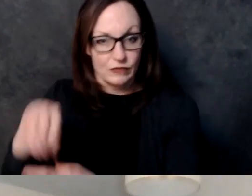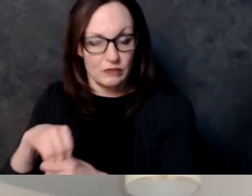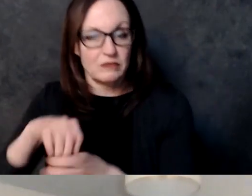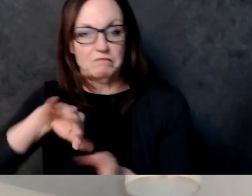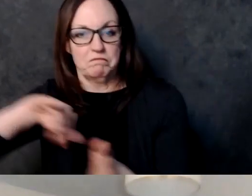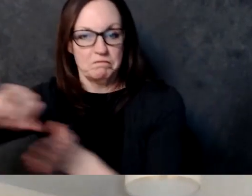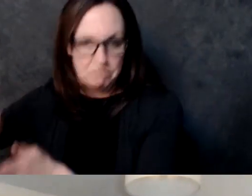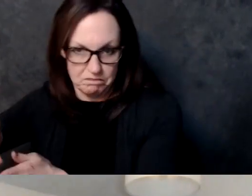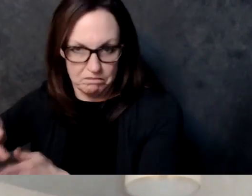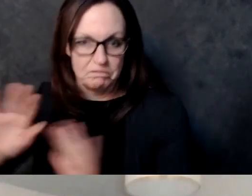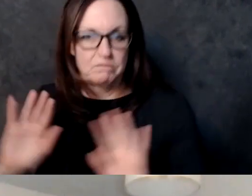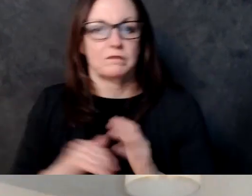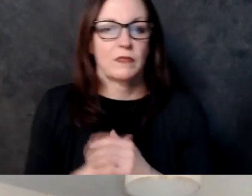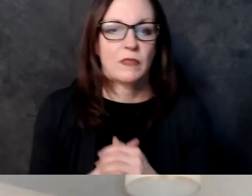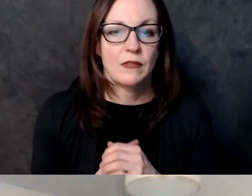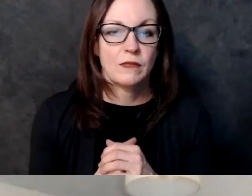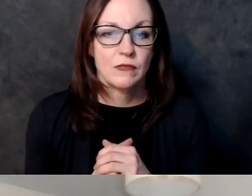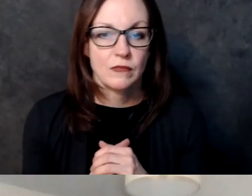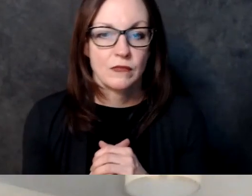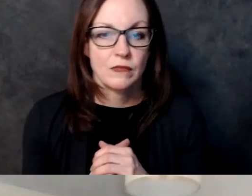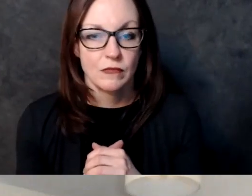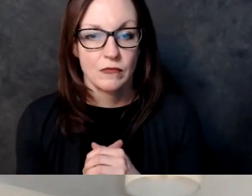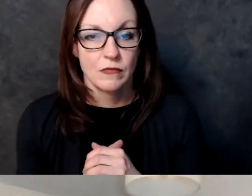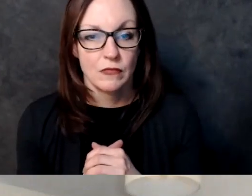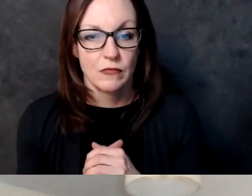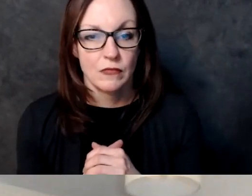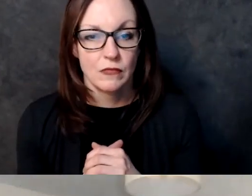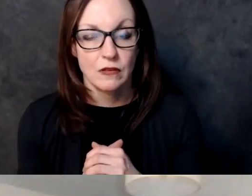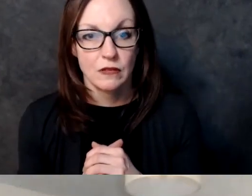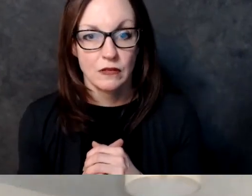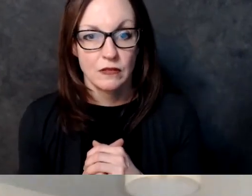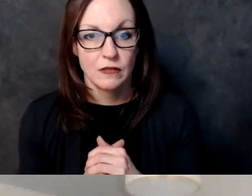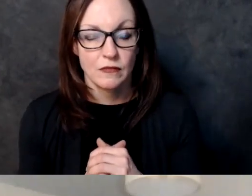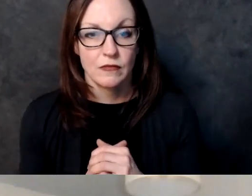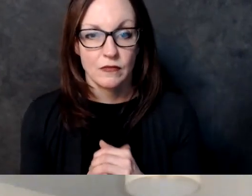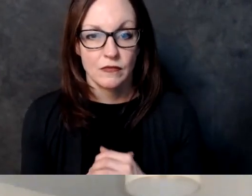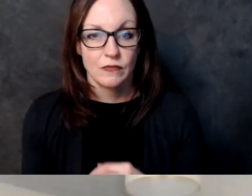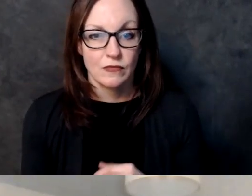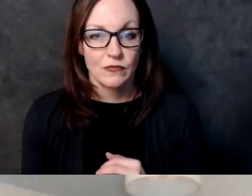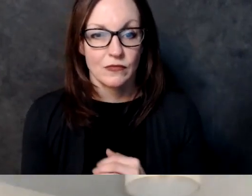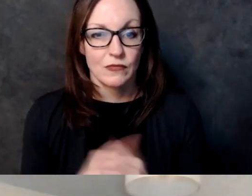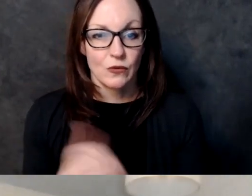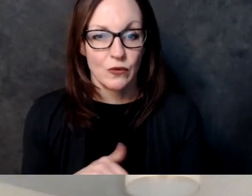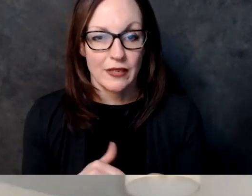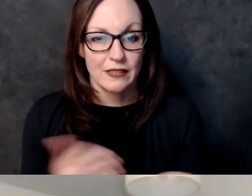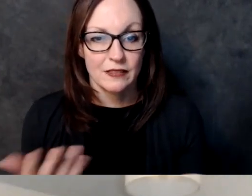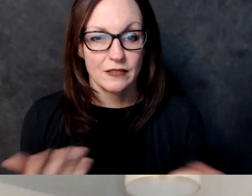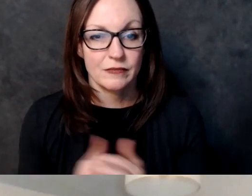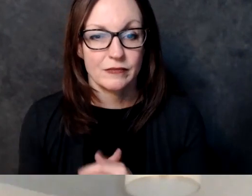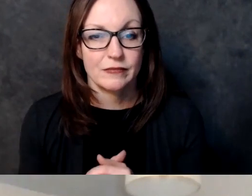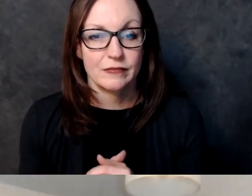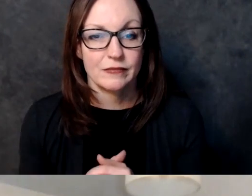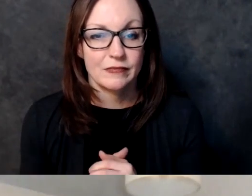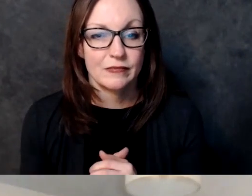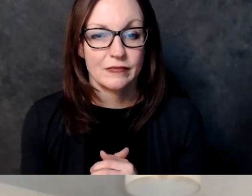not nearly enough and i think we need to uh kind of be working on the front end a little bit as well um as well